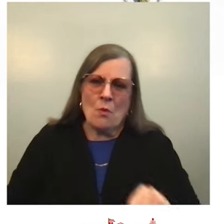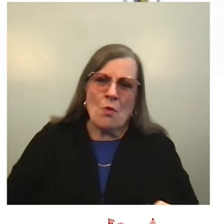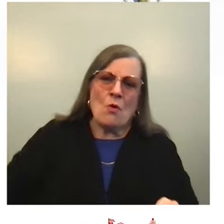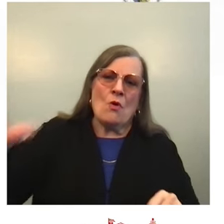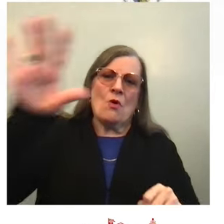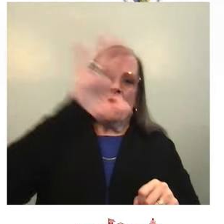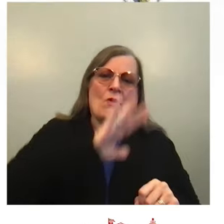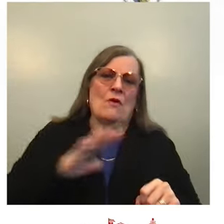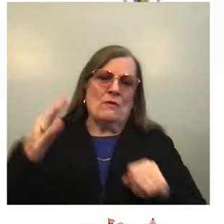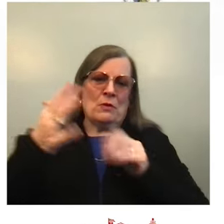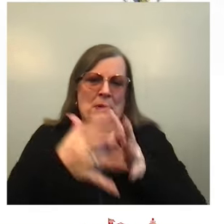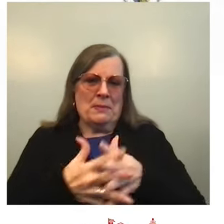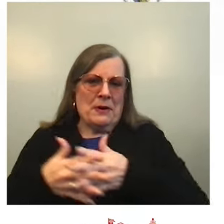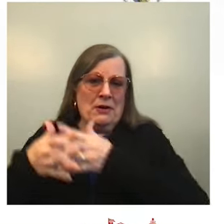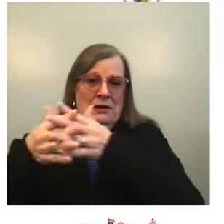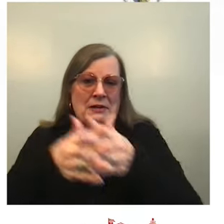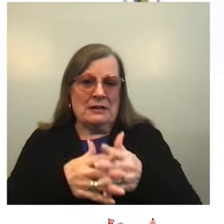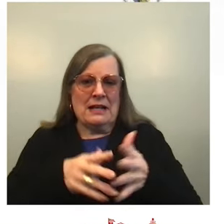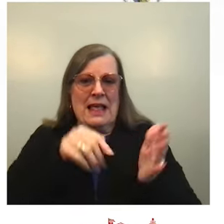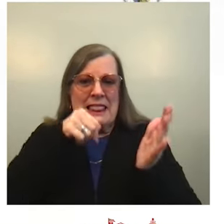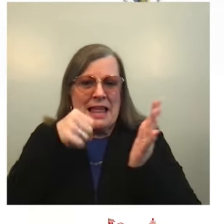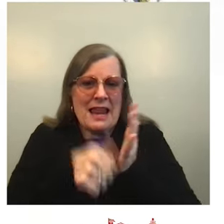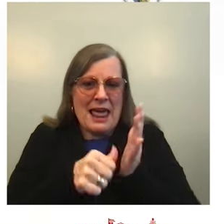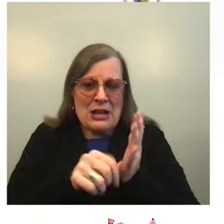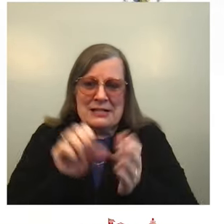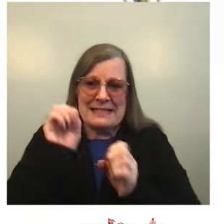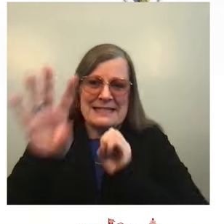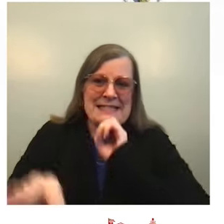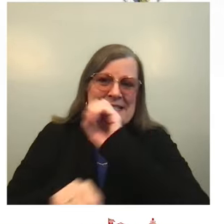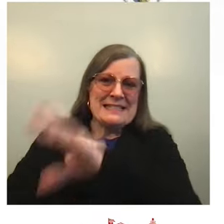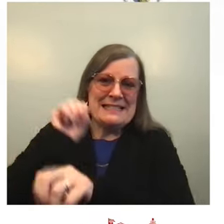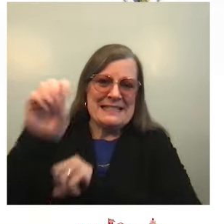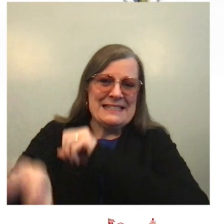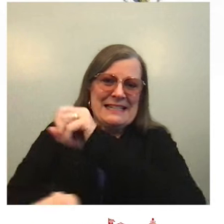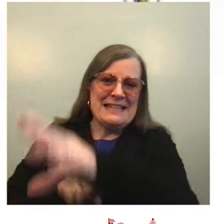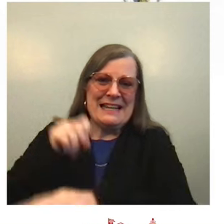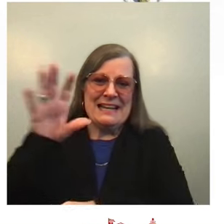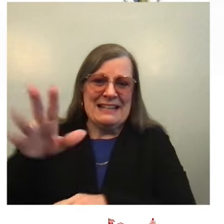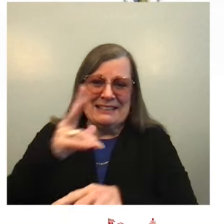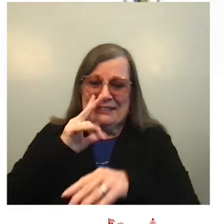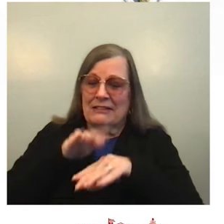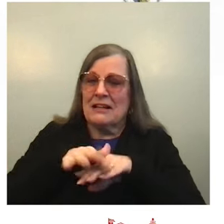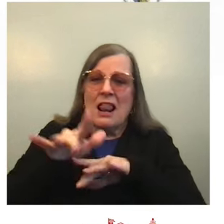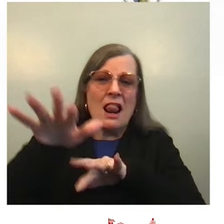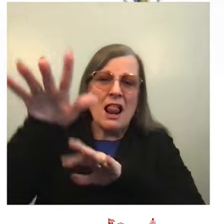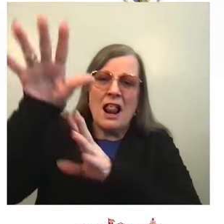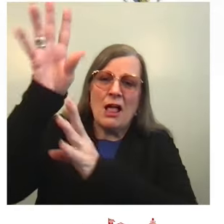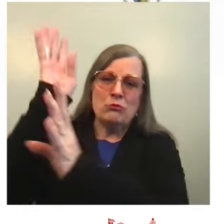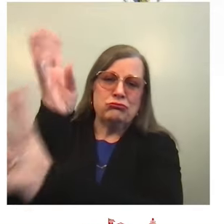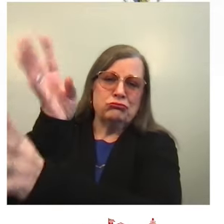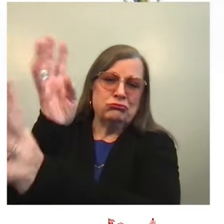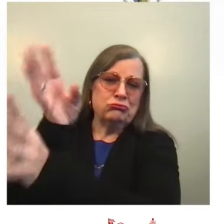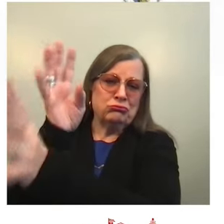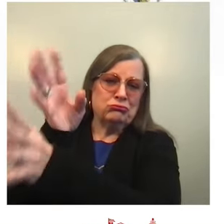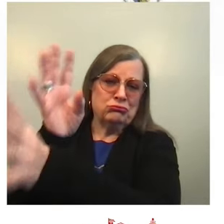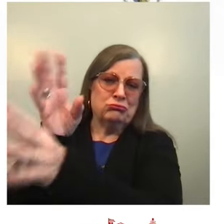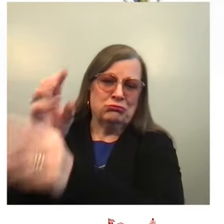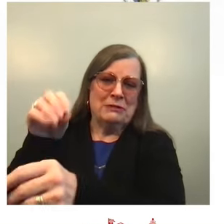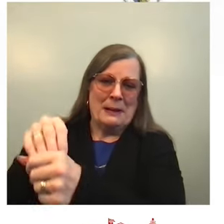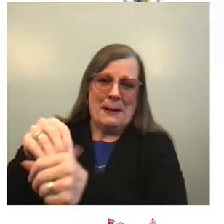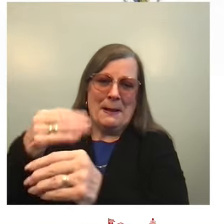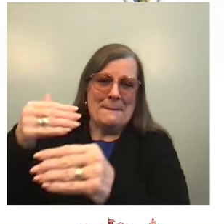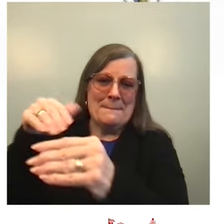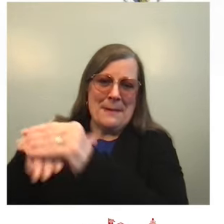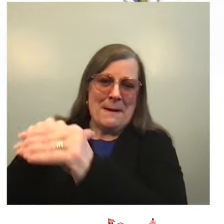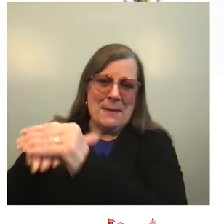Santa Claus magically fly in and out of vintage mailboxes, ready to be sent to the North Pole with a